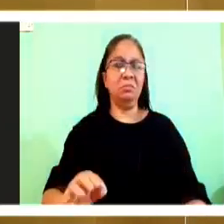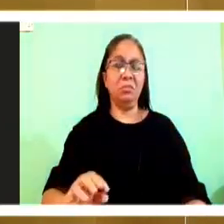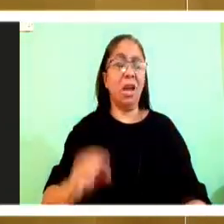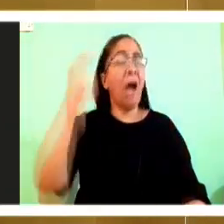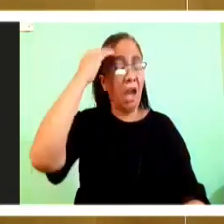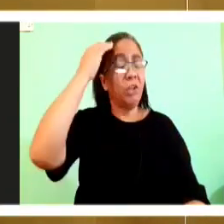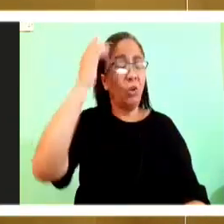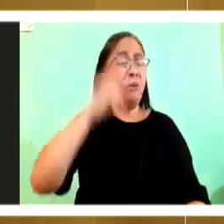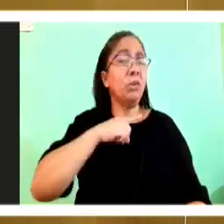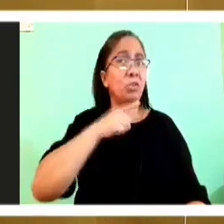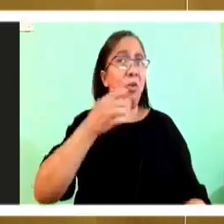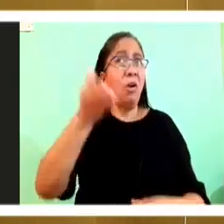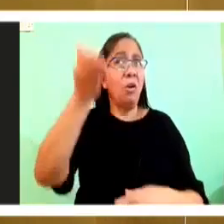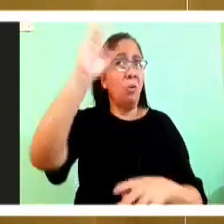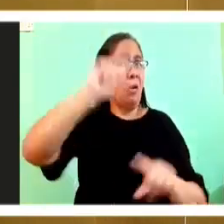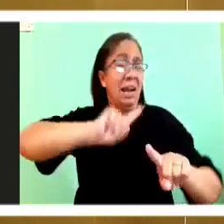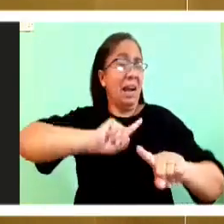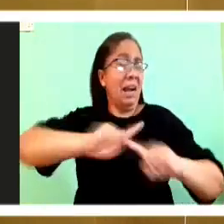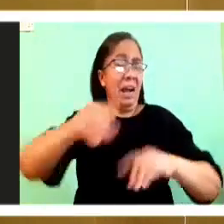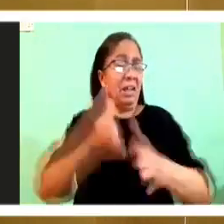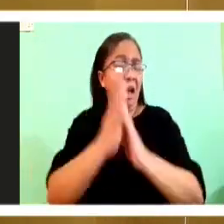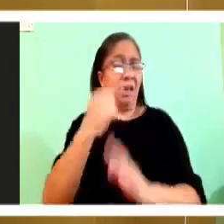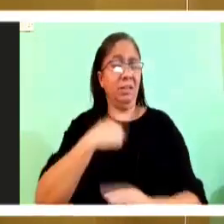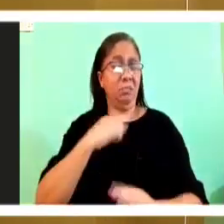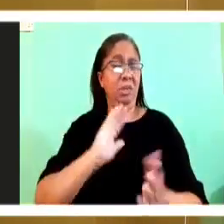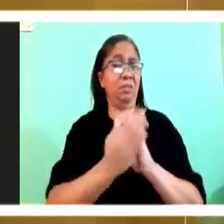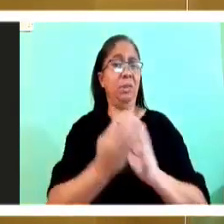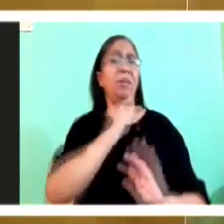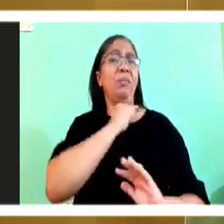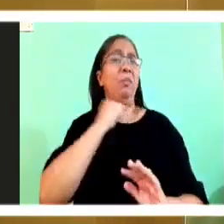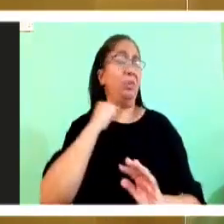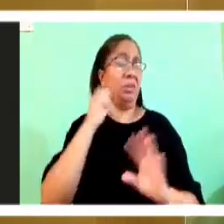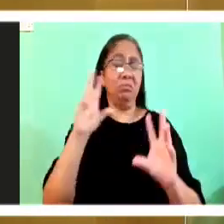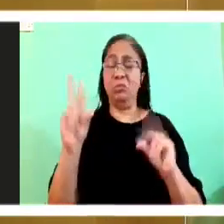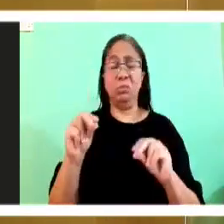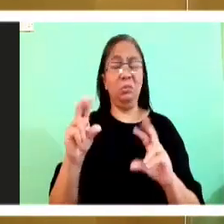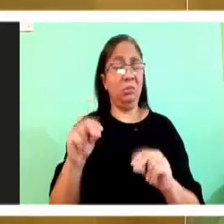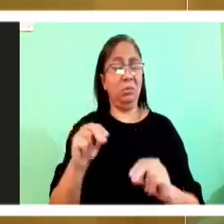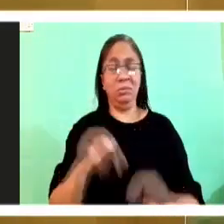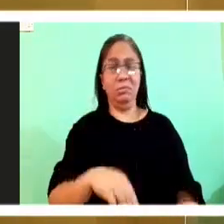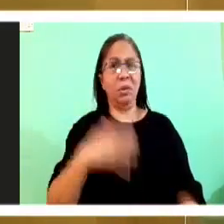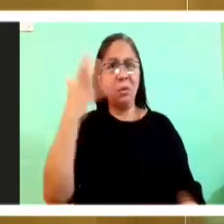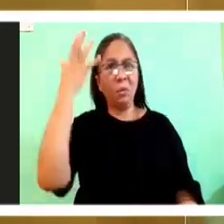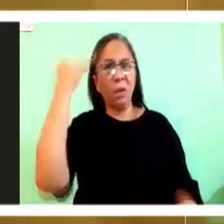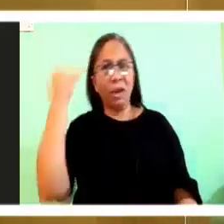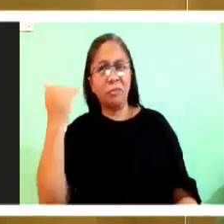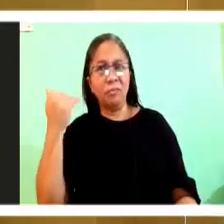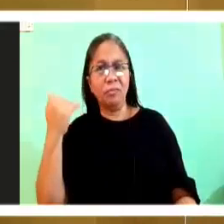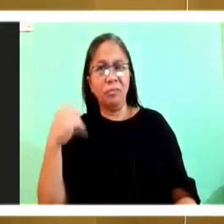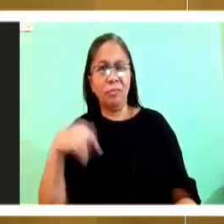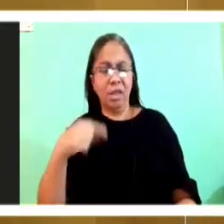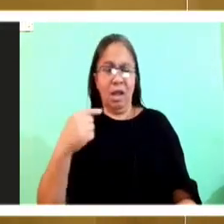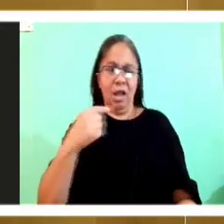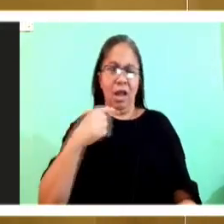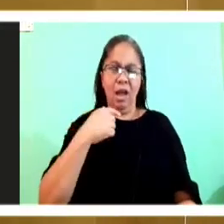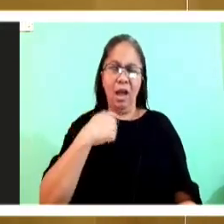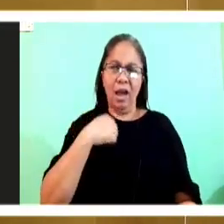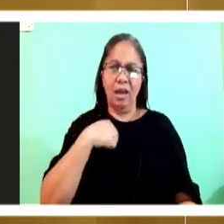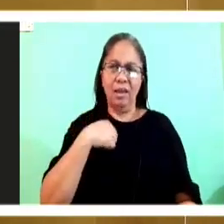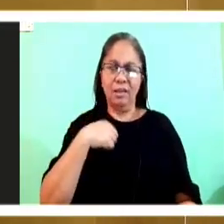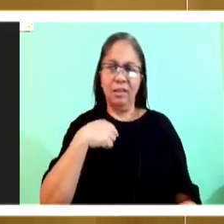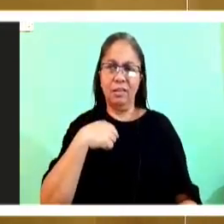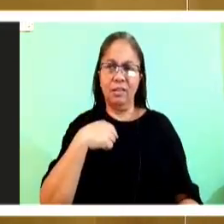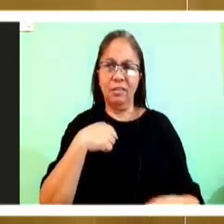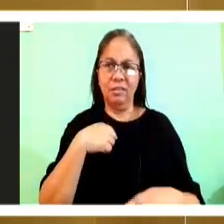have a second doubt about it. God could not ask me. Why? Because I was dyslexic and I couldn't read in